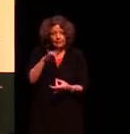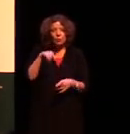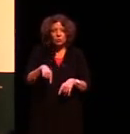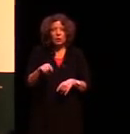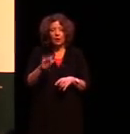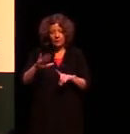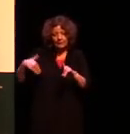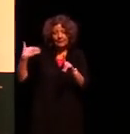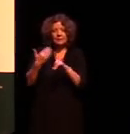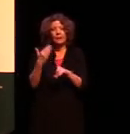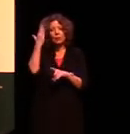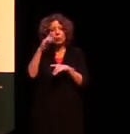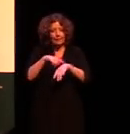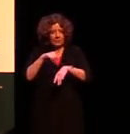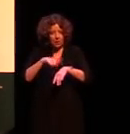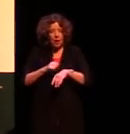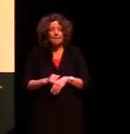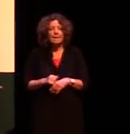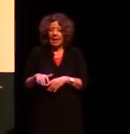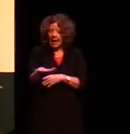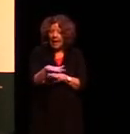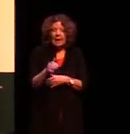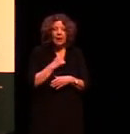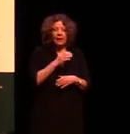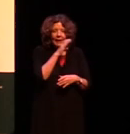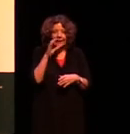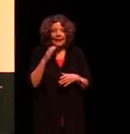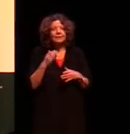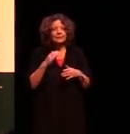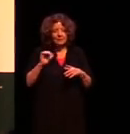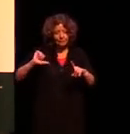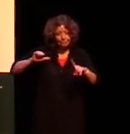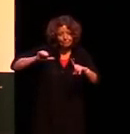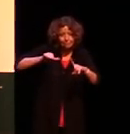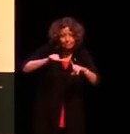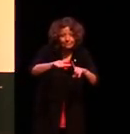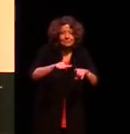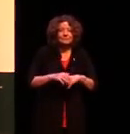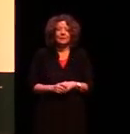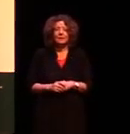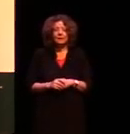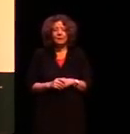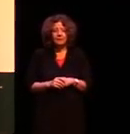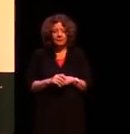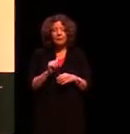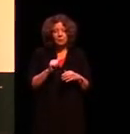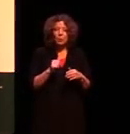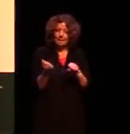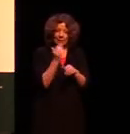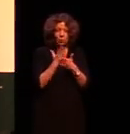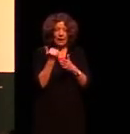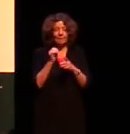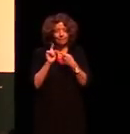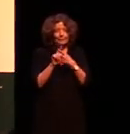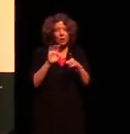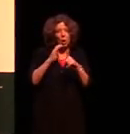been here since the dream time. Our lands and our culture have passed down from generation to generation to continue an unbroken culture